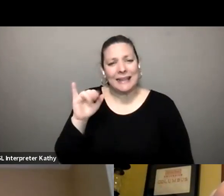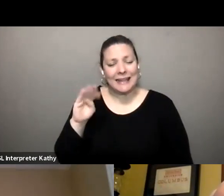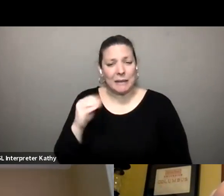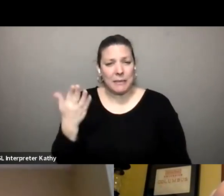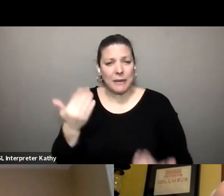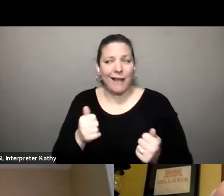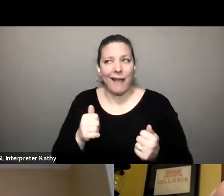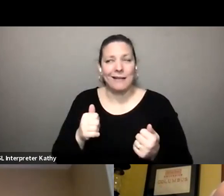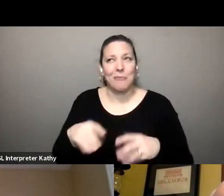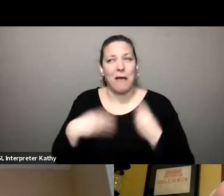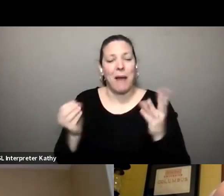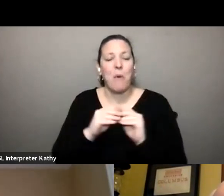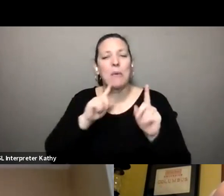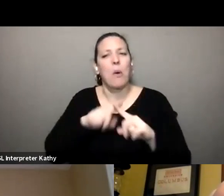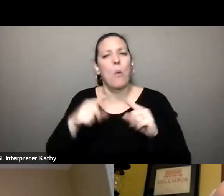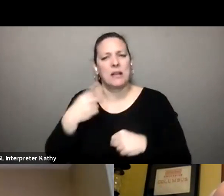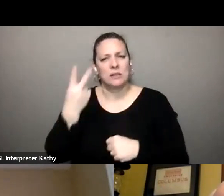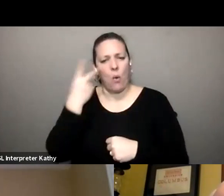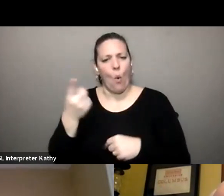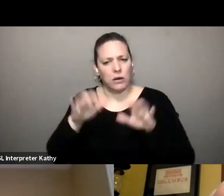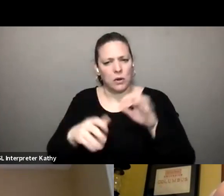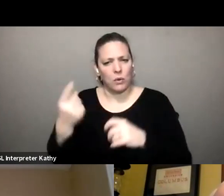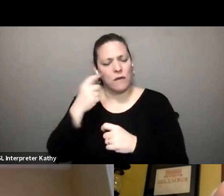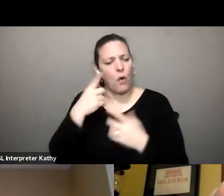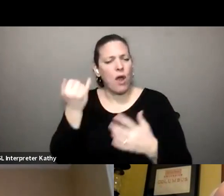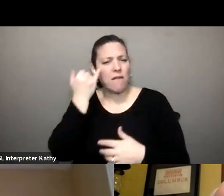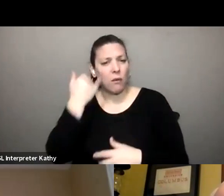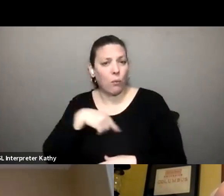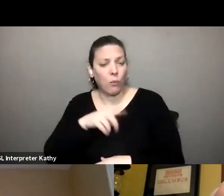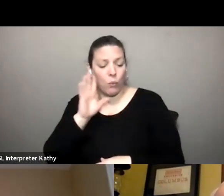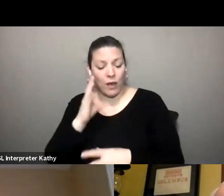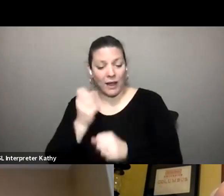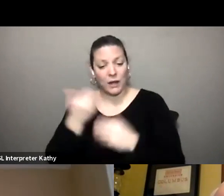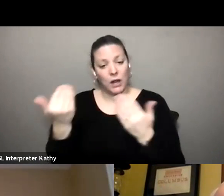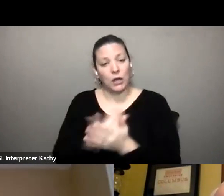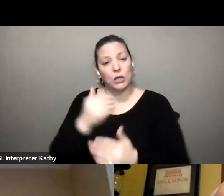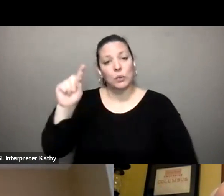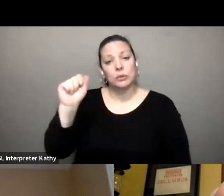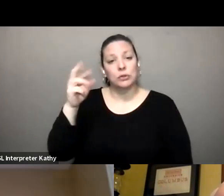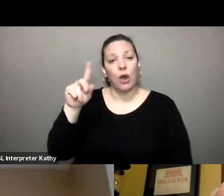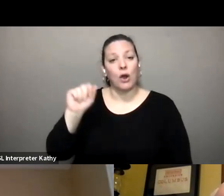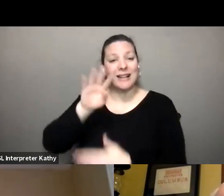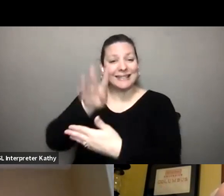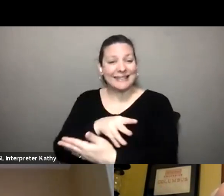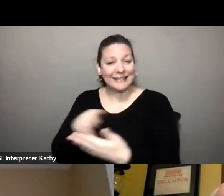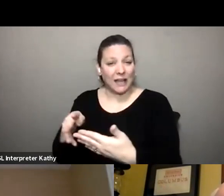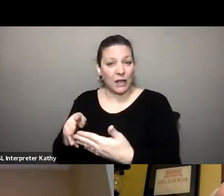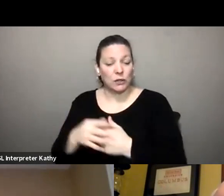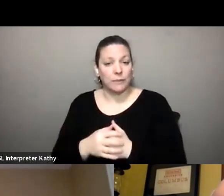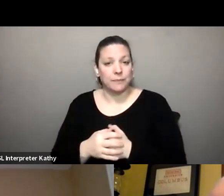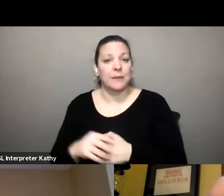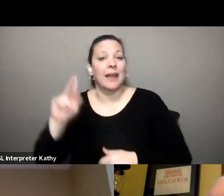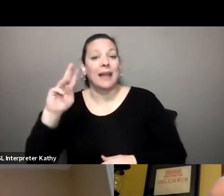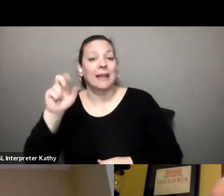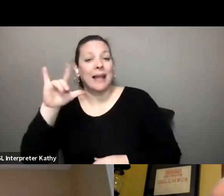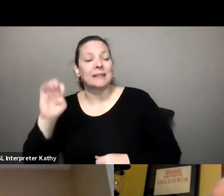provide more insight on but we did get a question as to whether or not we are getting a new tarda schedule there